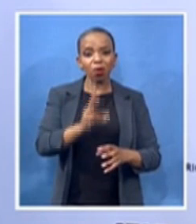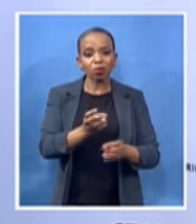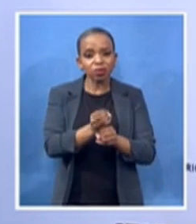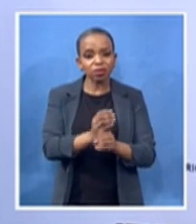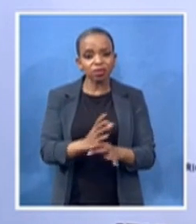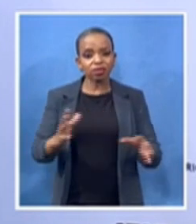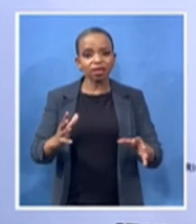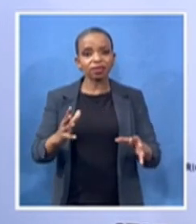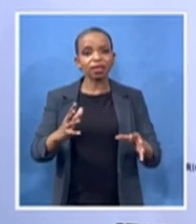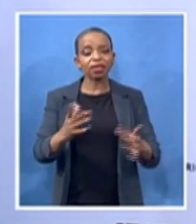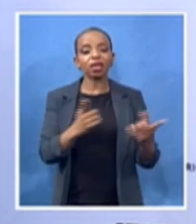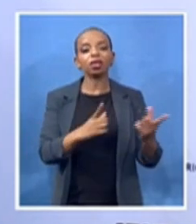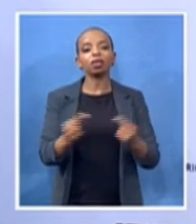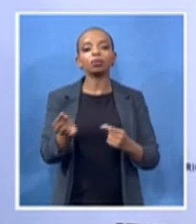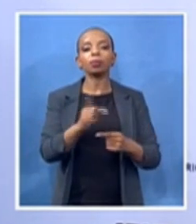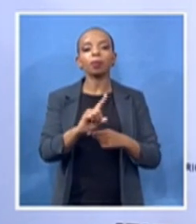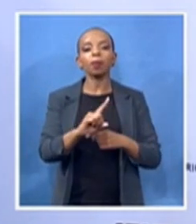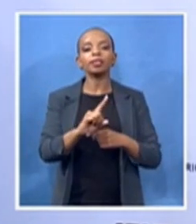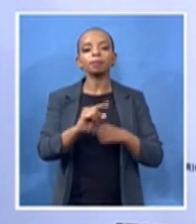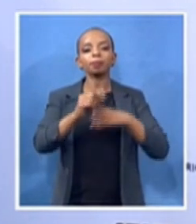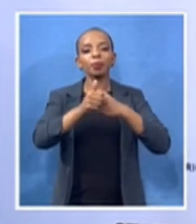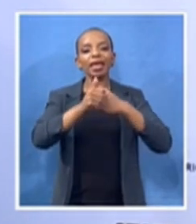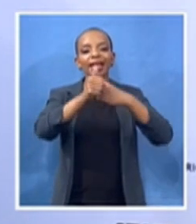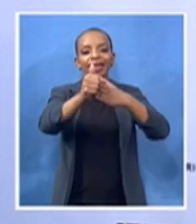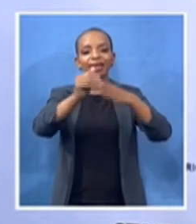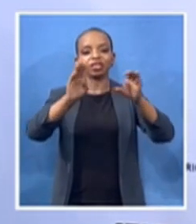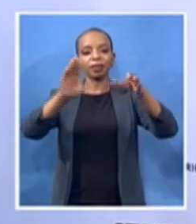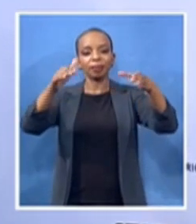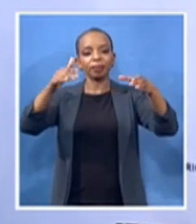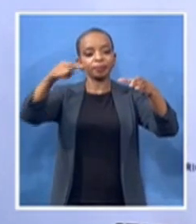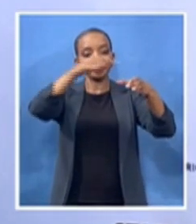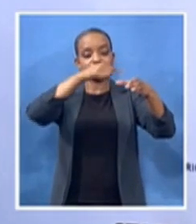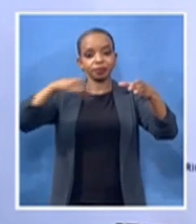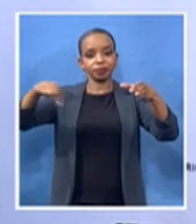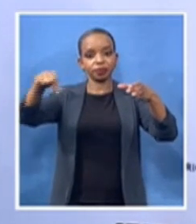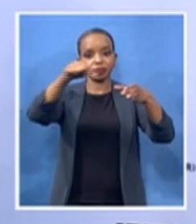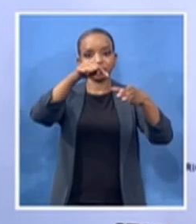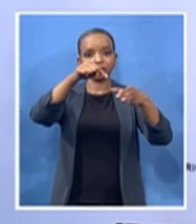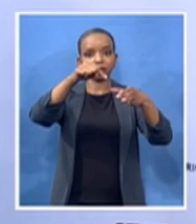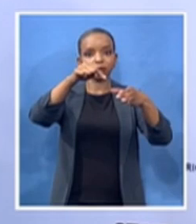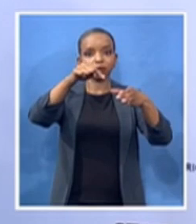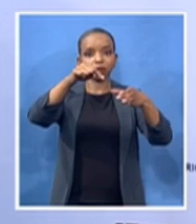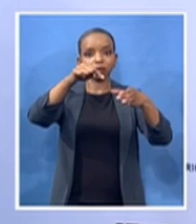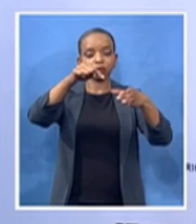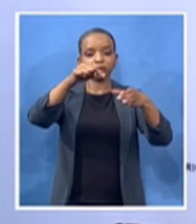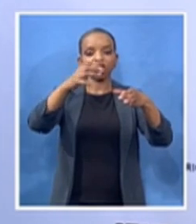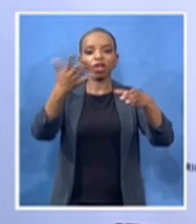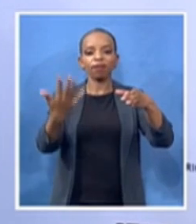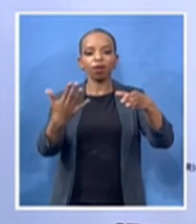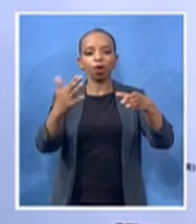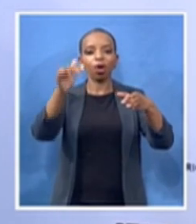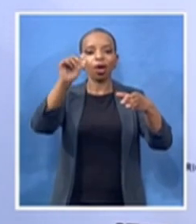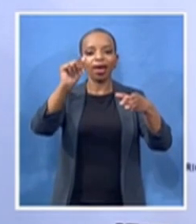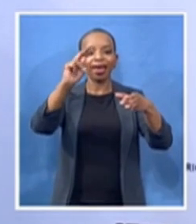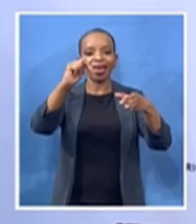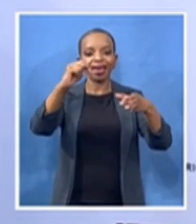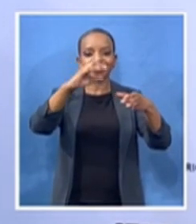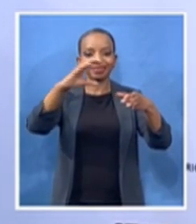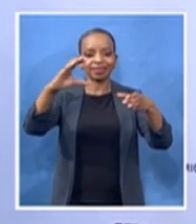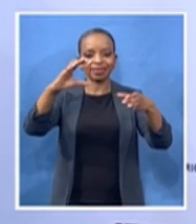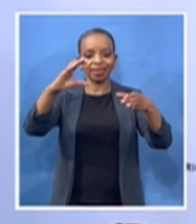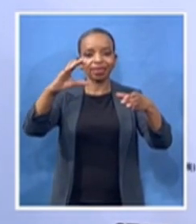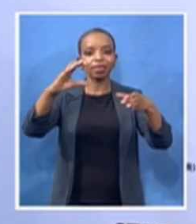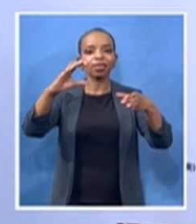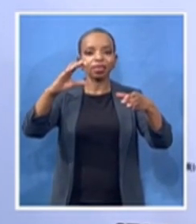African National Congress before the African National Congress was